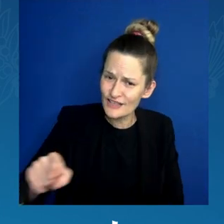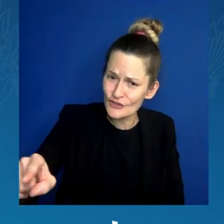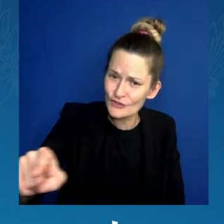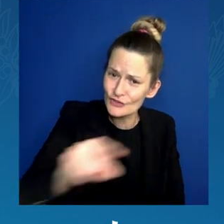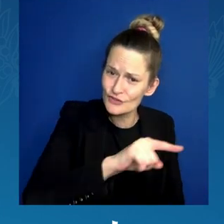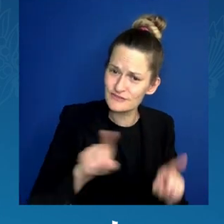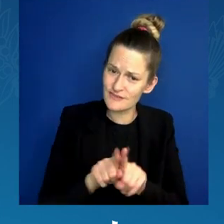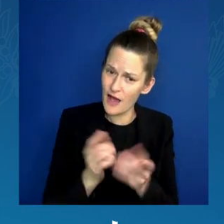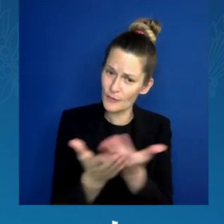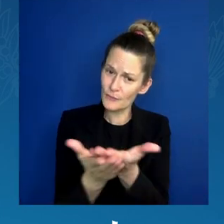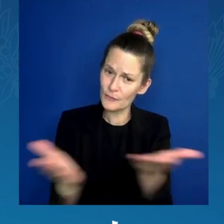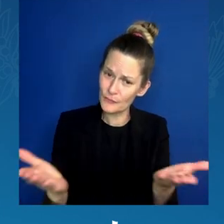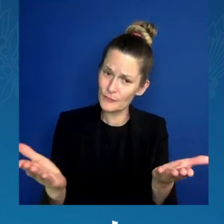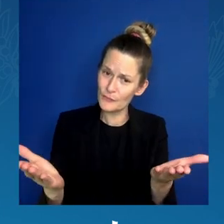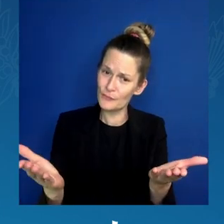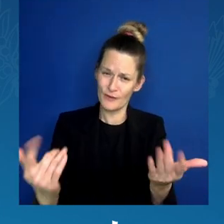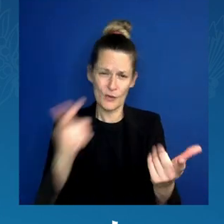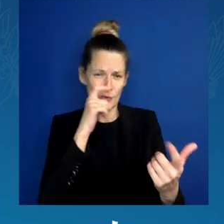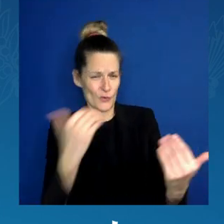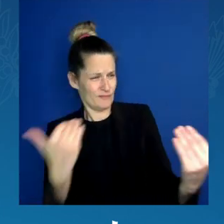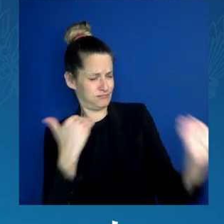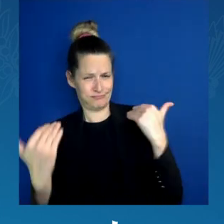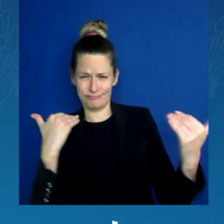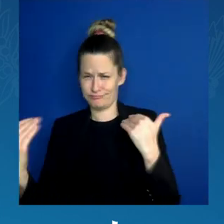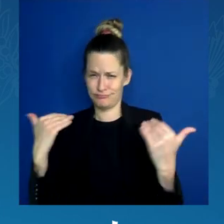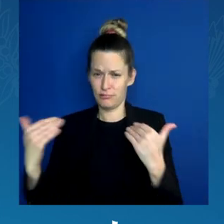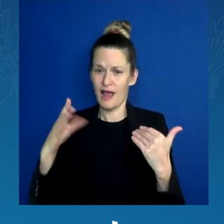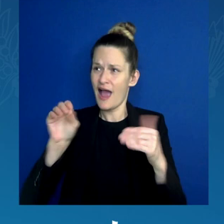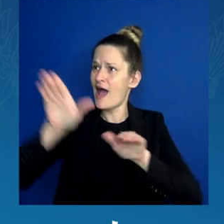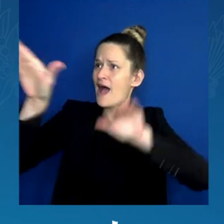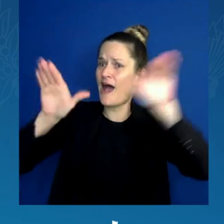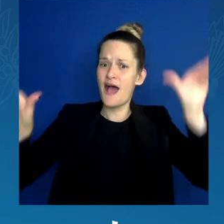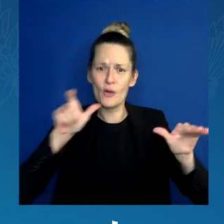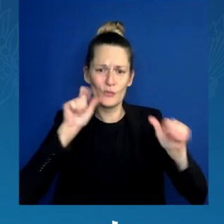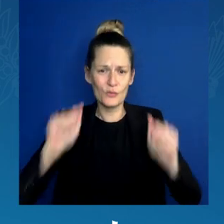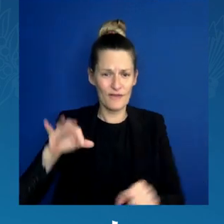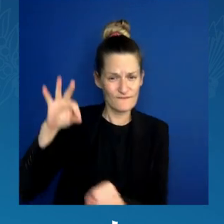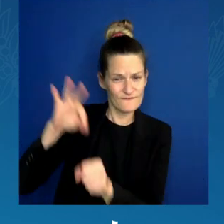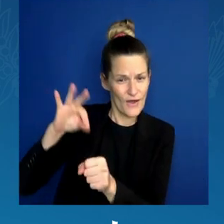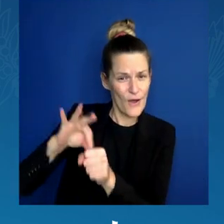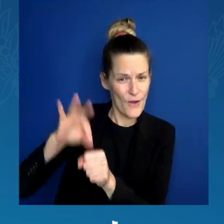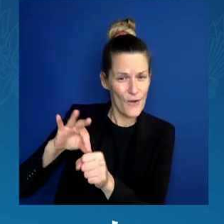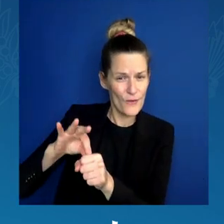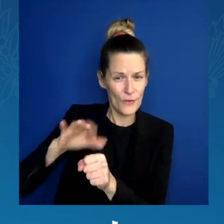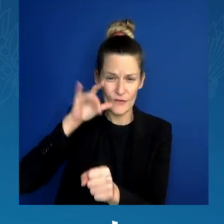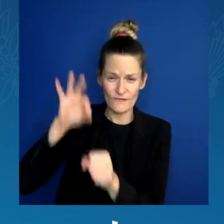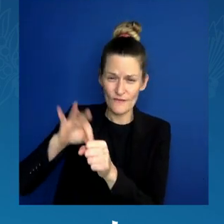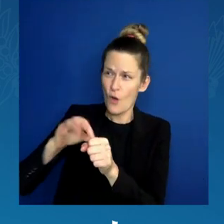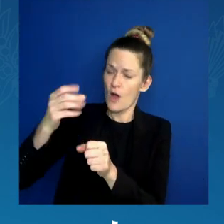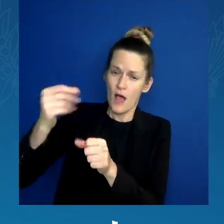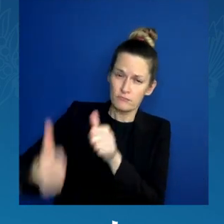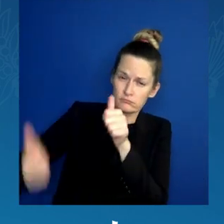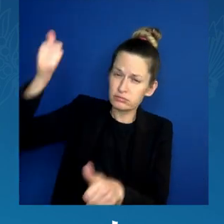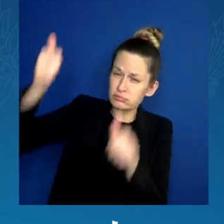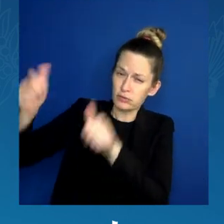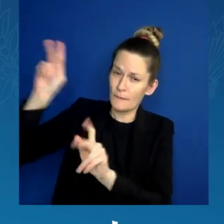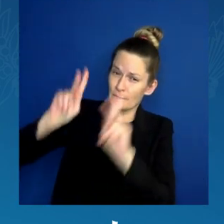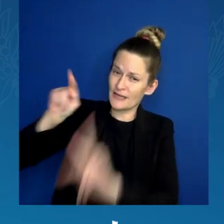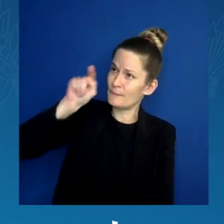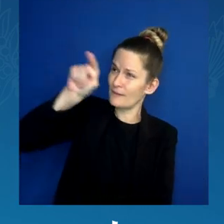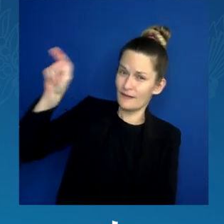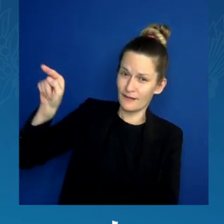folks who are in charge, that it is you who will pay the consequence if we don't act. And I